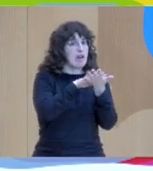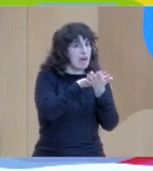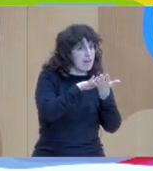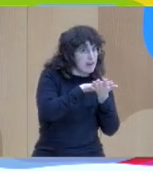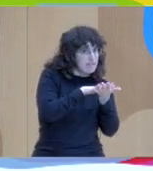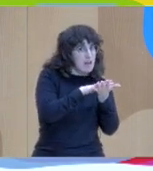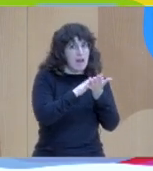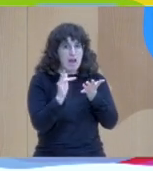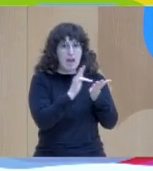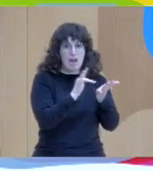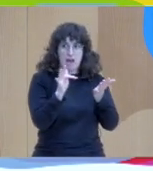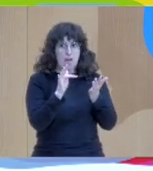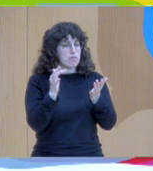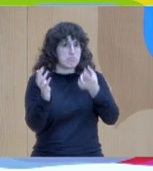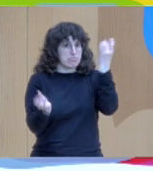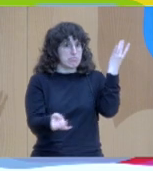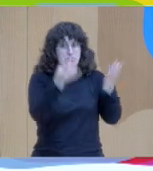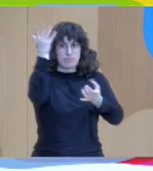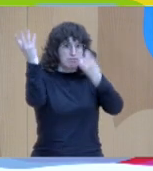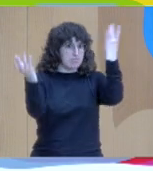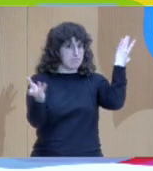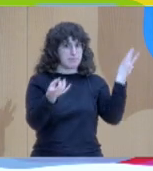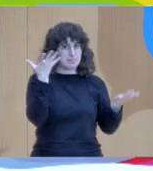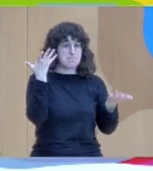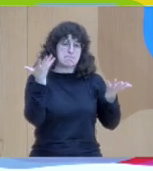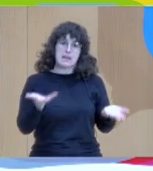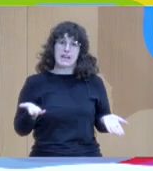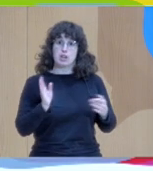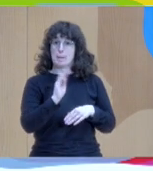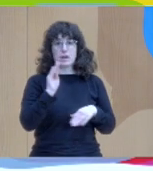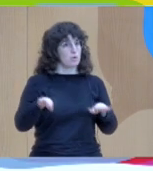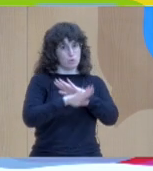what would you actually do next? But,